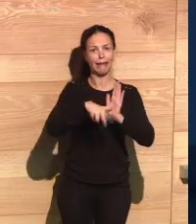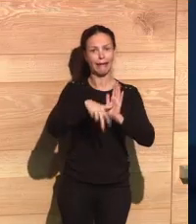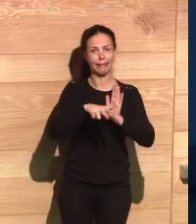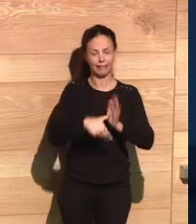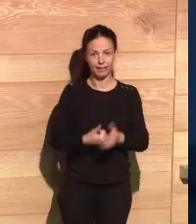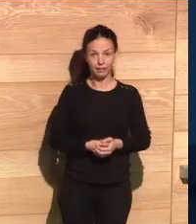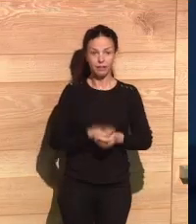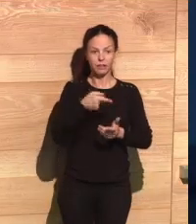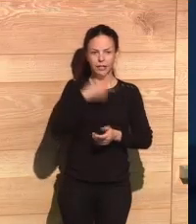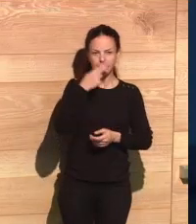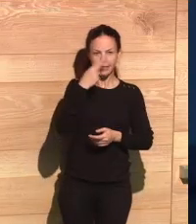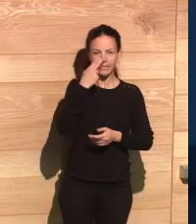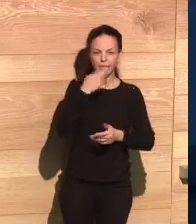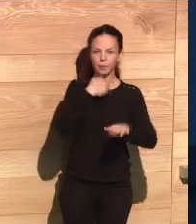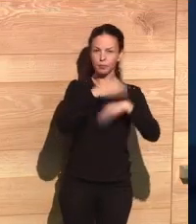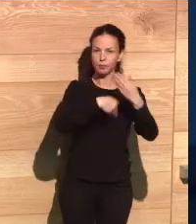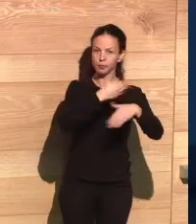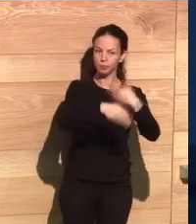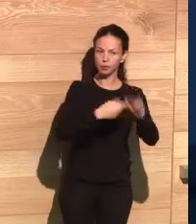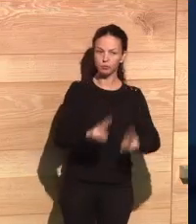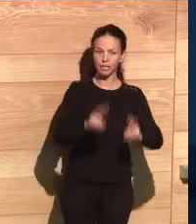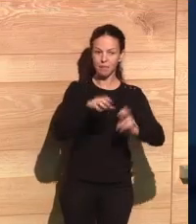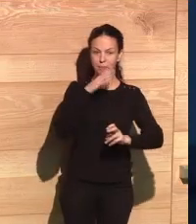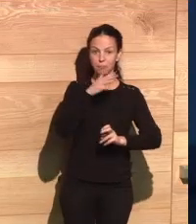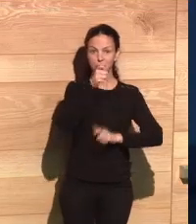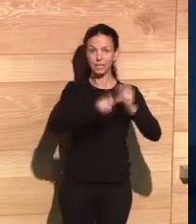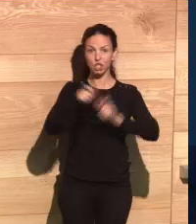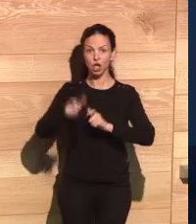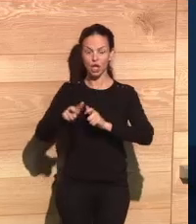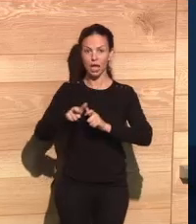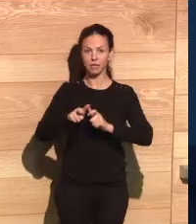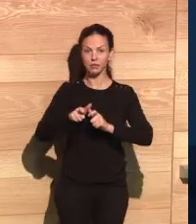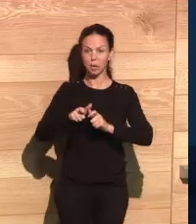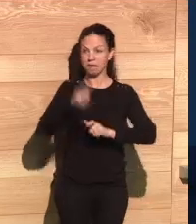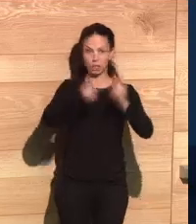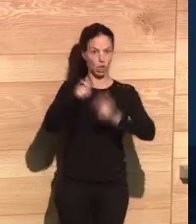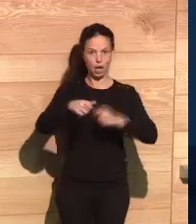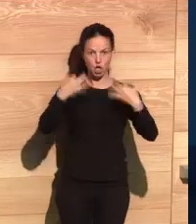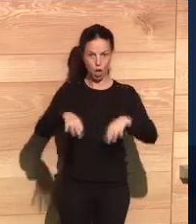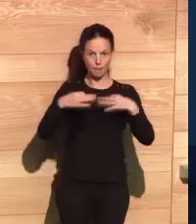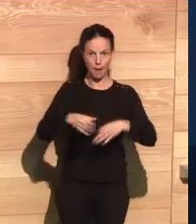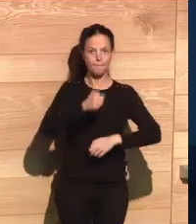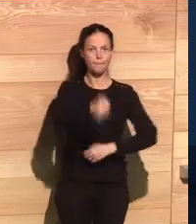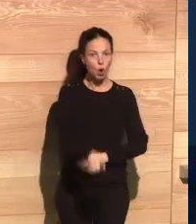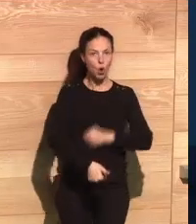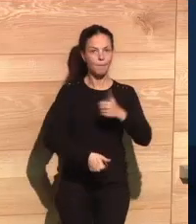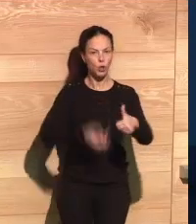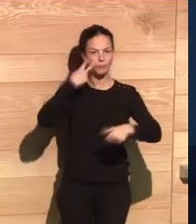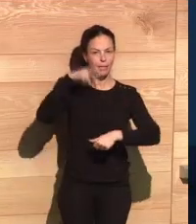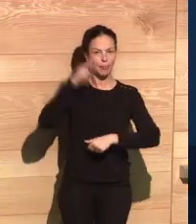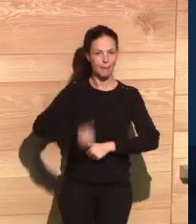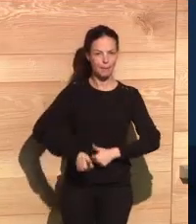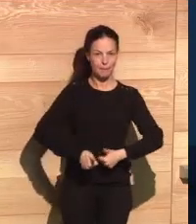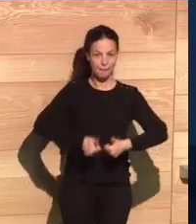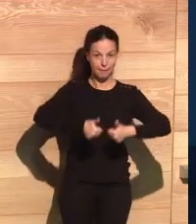come later, but by that time it's too late. So it's very interesting to understand how this topic is evolving because as we gather